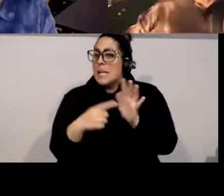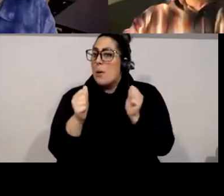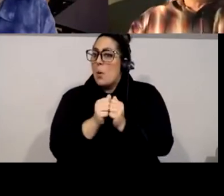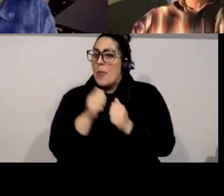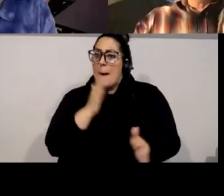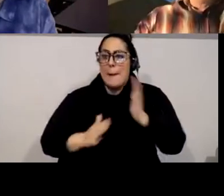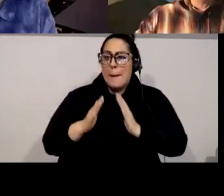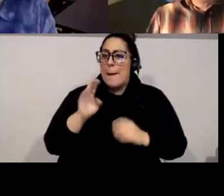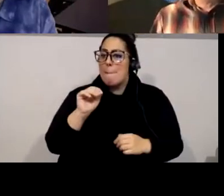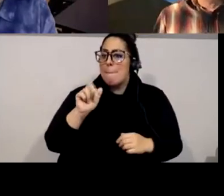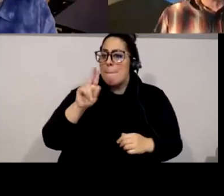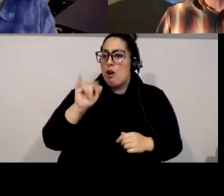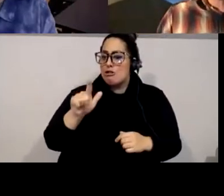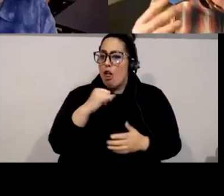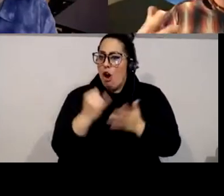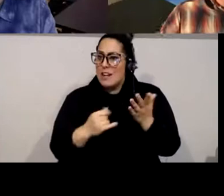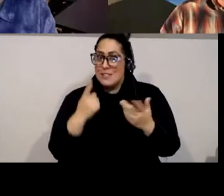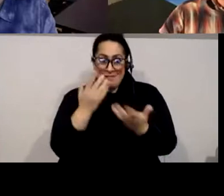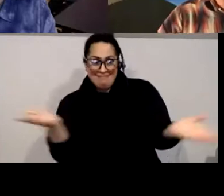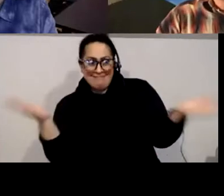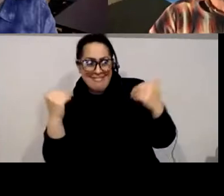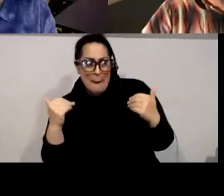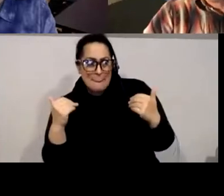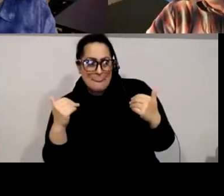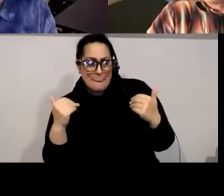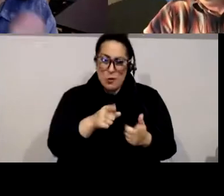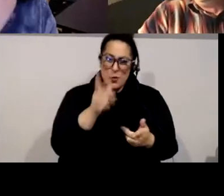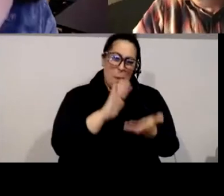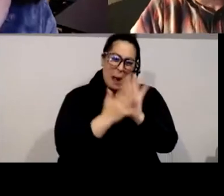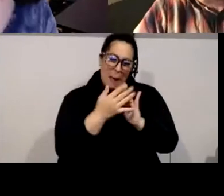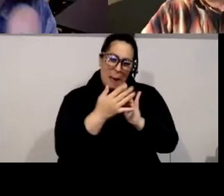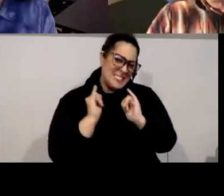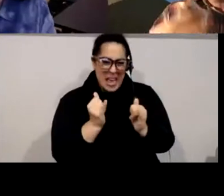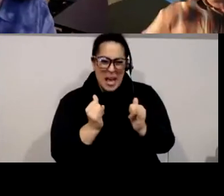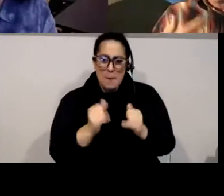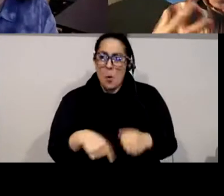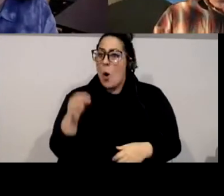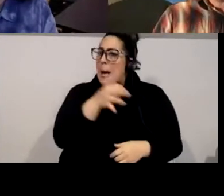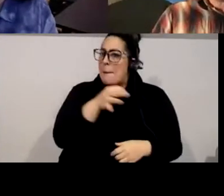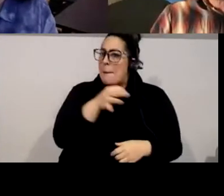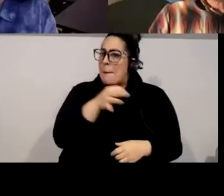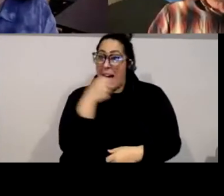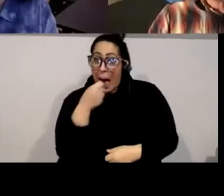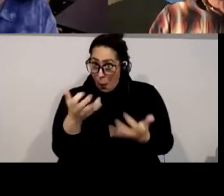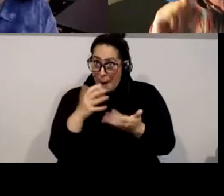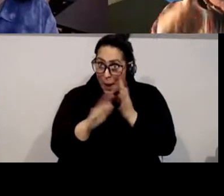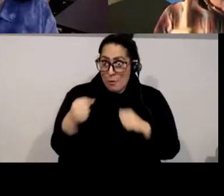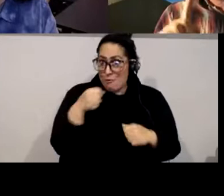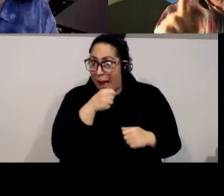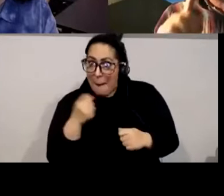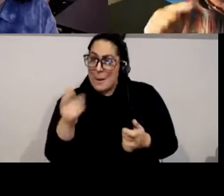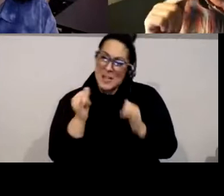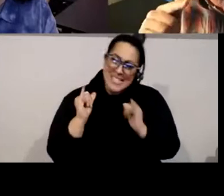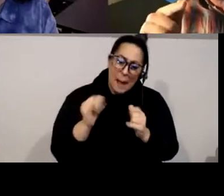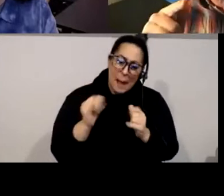wrapping you you know what i mean like and that's that that's actually um it's not a real helpful way for us to be able to think about so that's